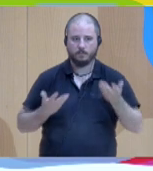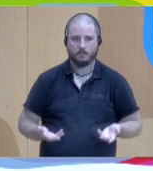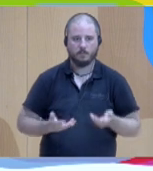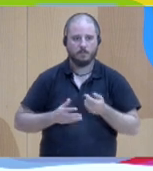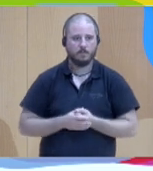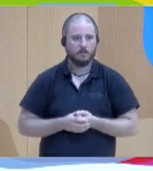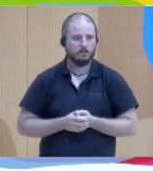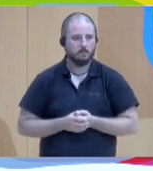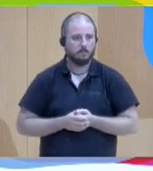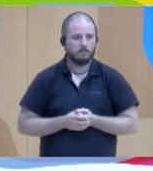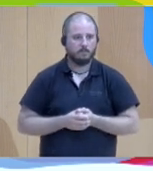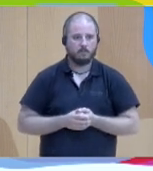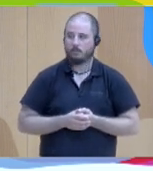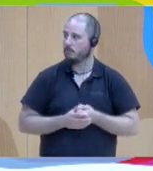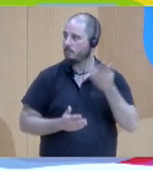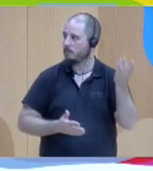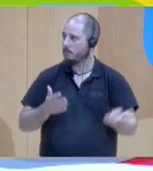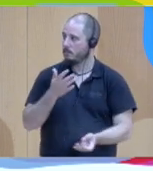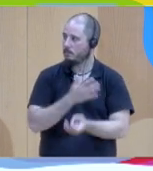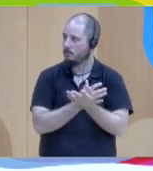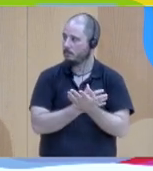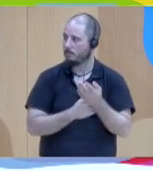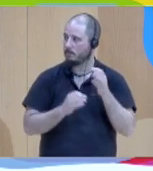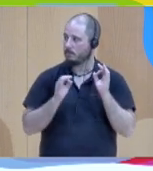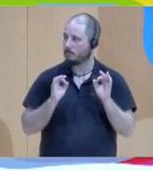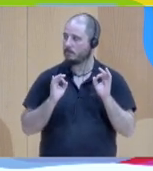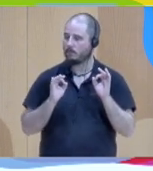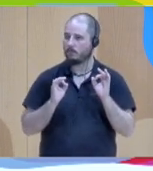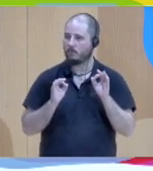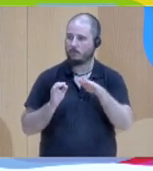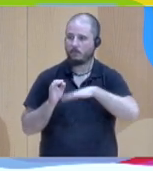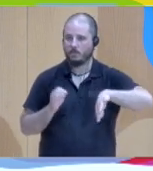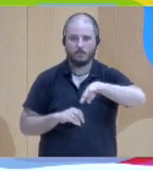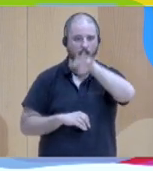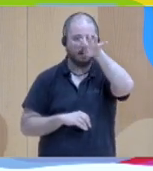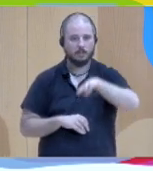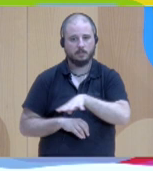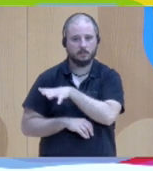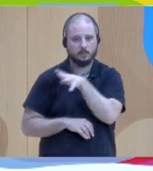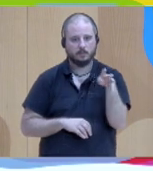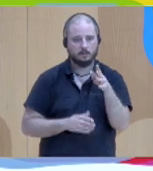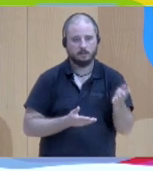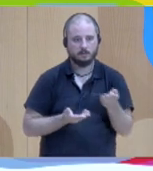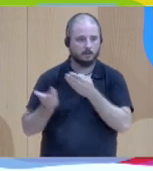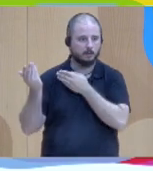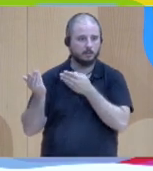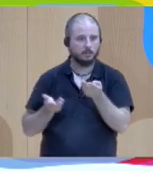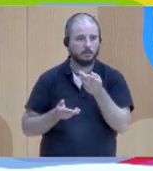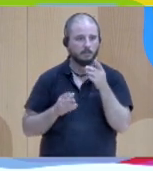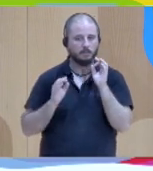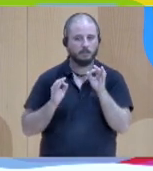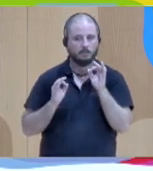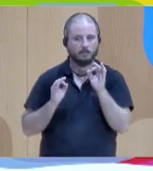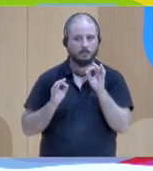the other side of a bank note was the first drawing because how to get over this tennis match that the social